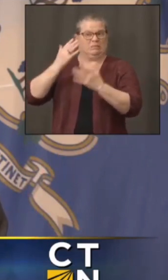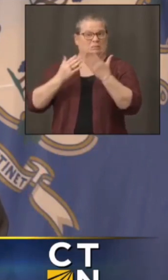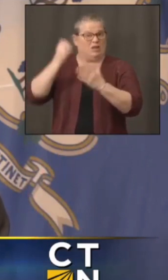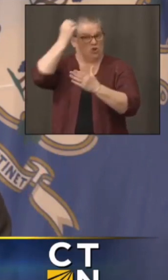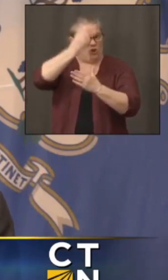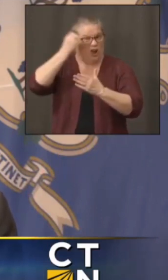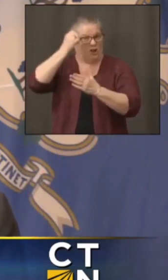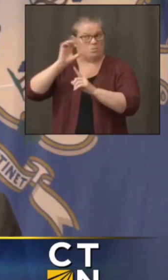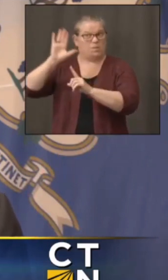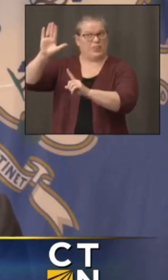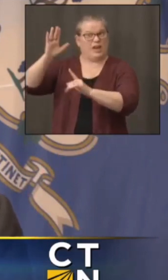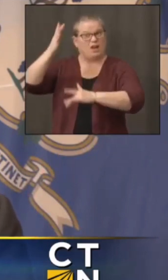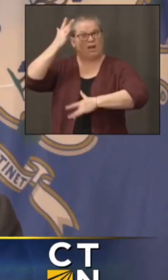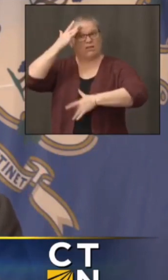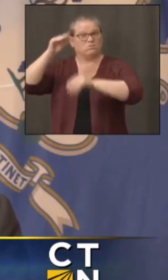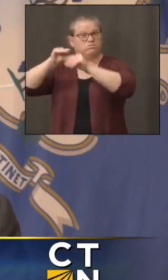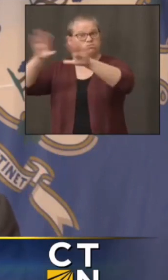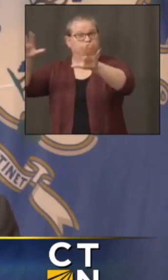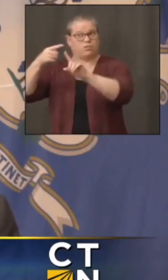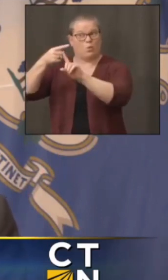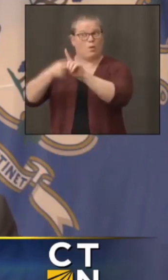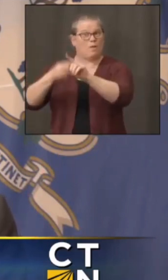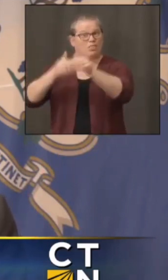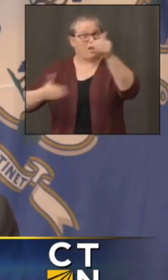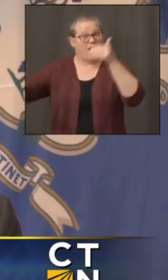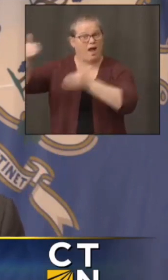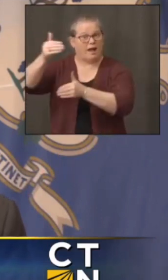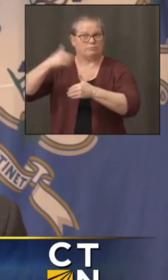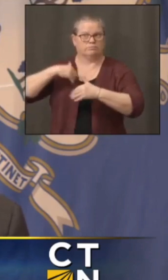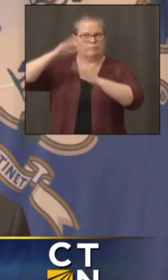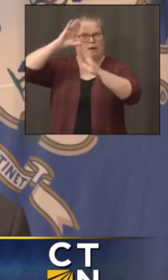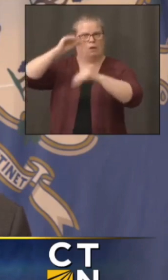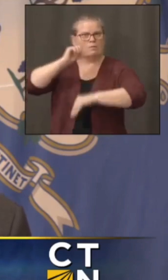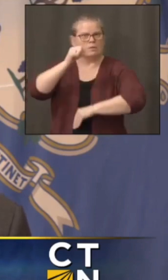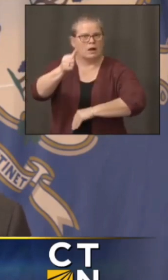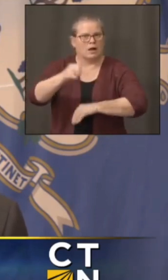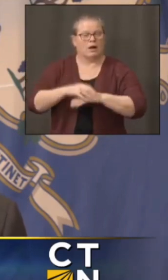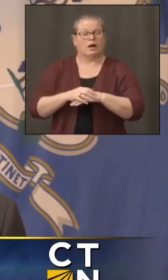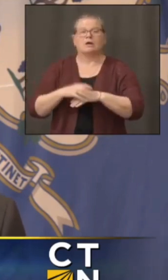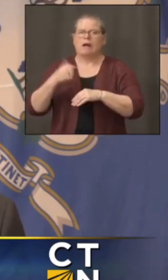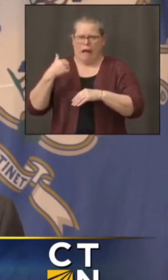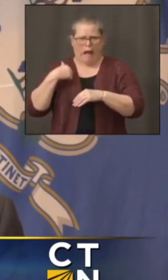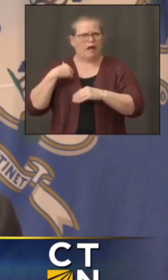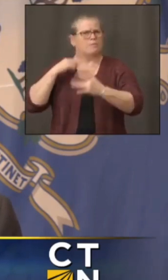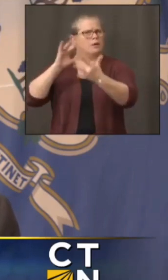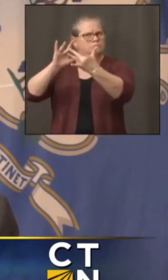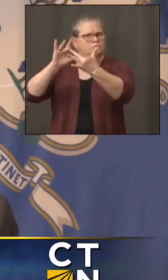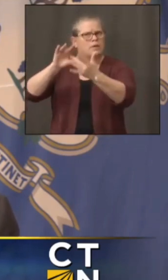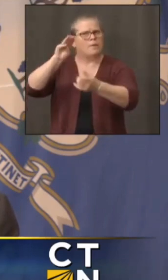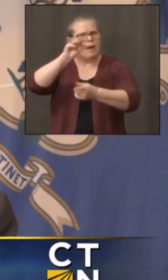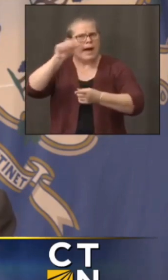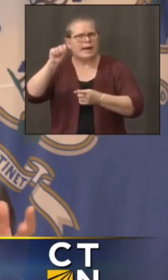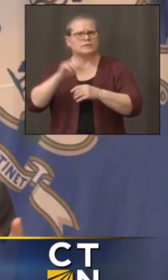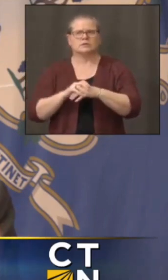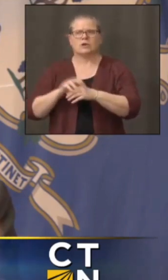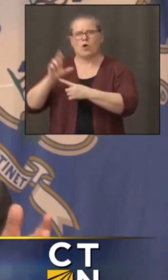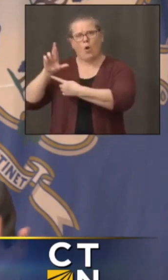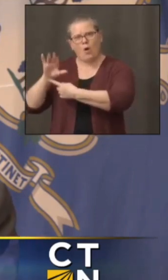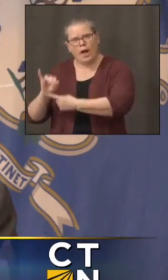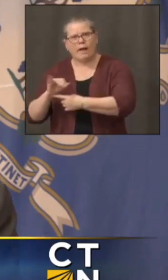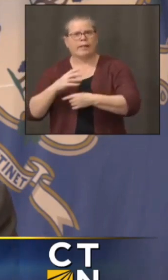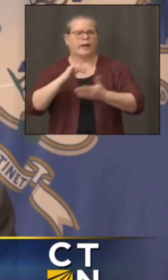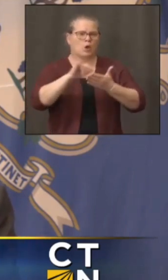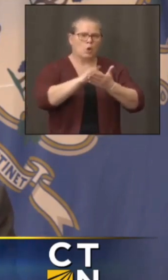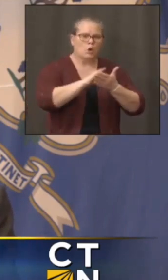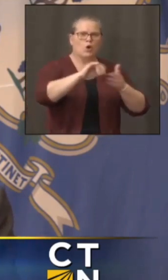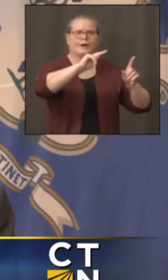um we're gonna have to think as well i mean i spent a lot of time talking to massachusetts rhode island new york and new jersey we had taken a break from each